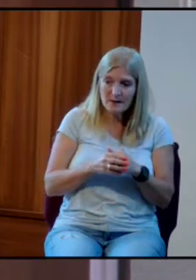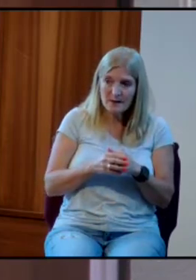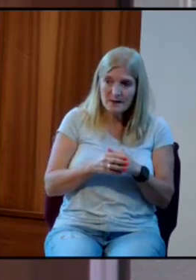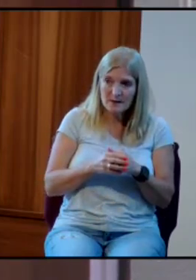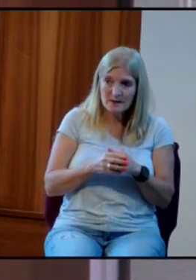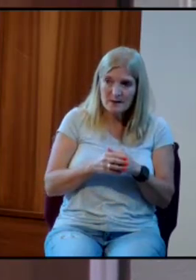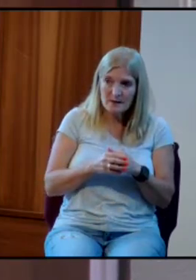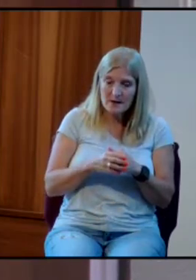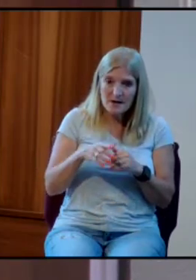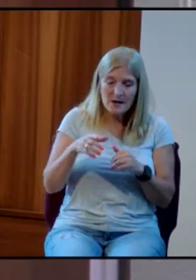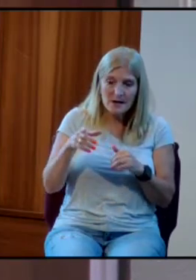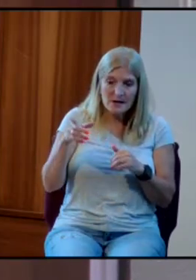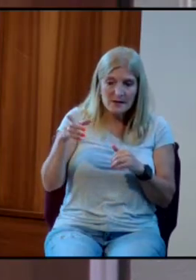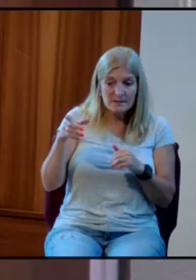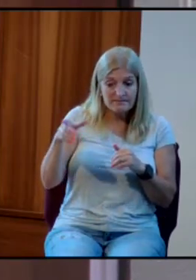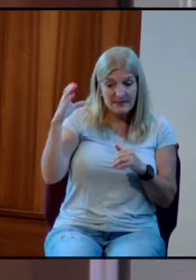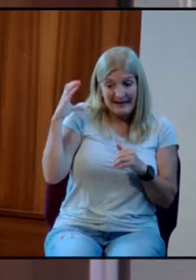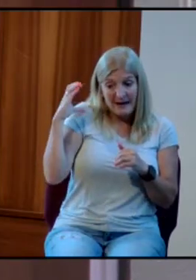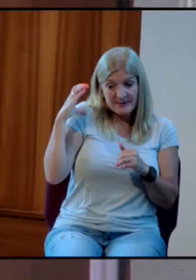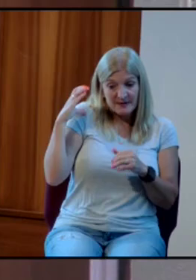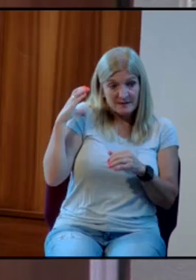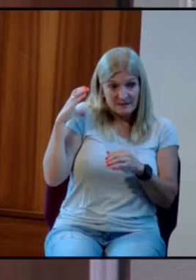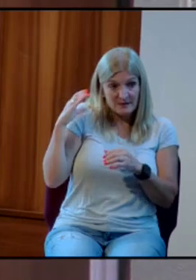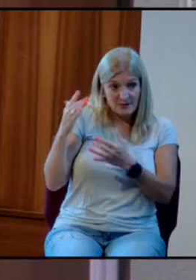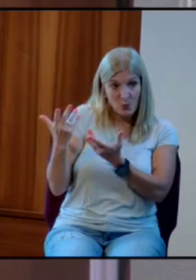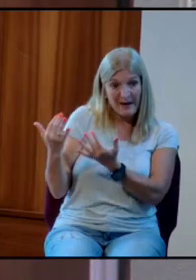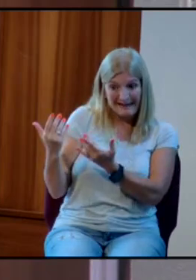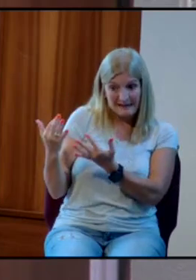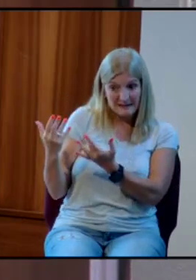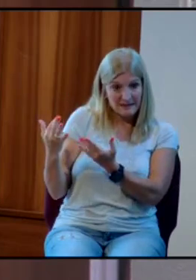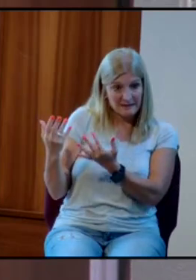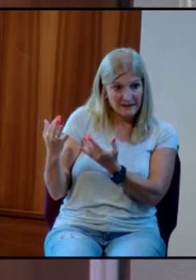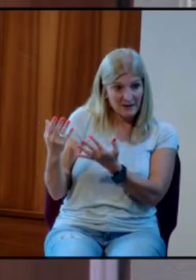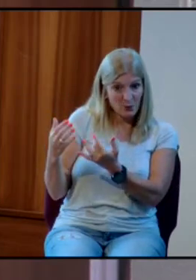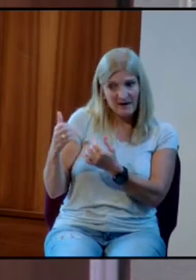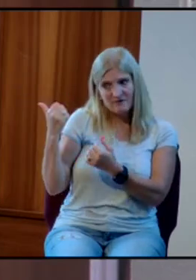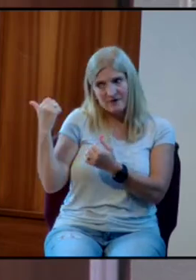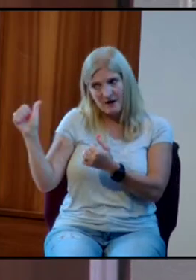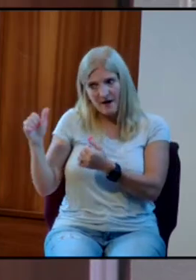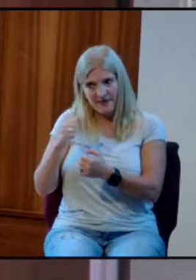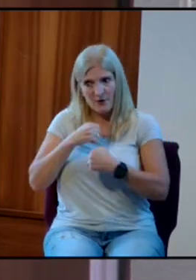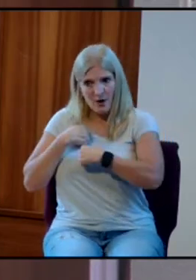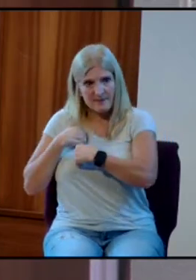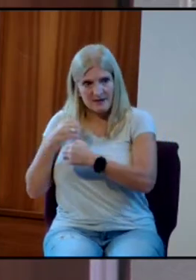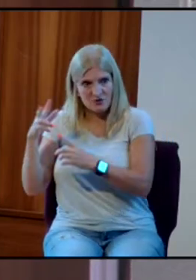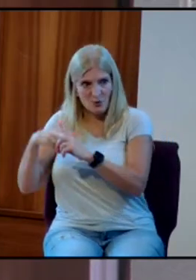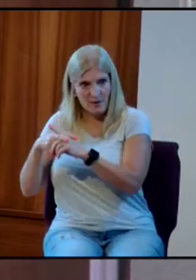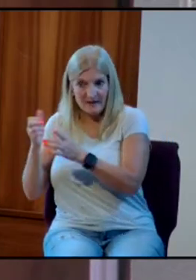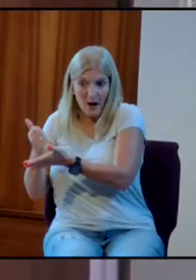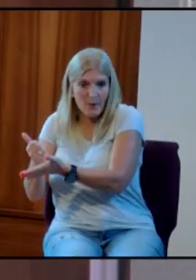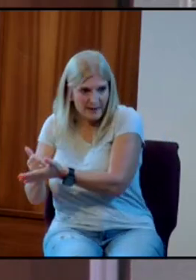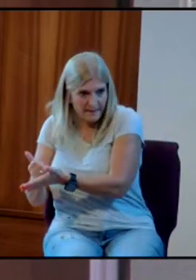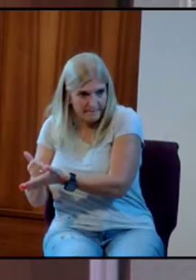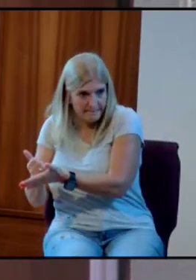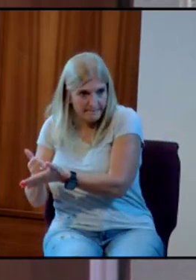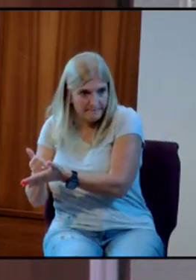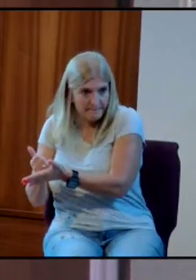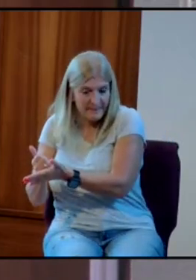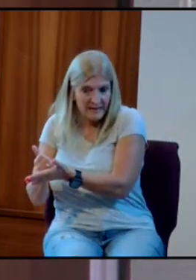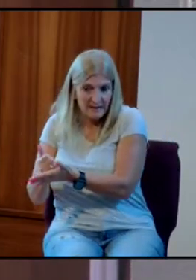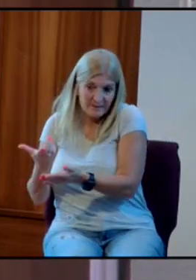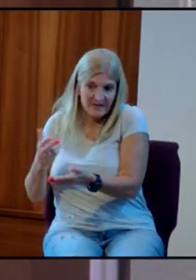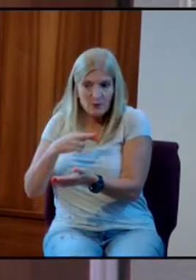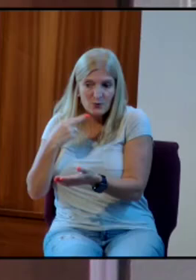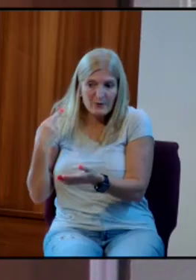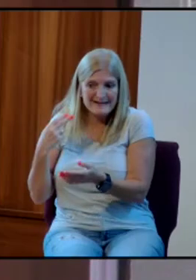He could hold his position until the other troops arrived at the risk of his life.